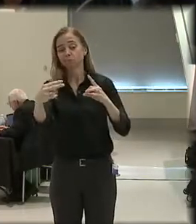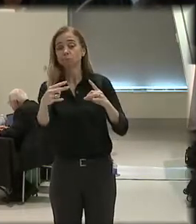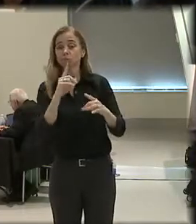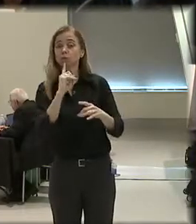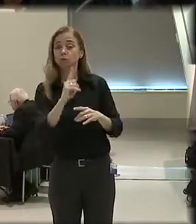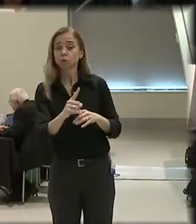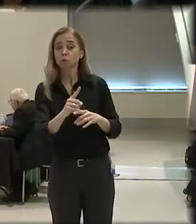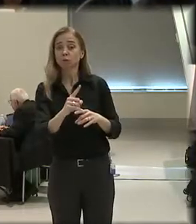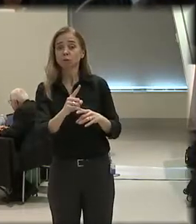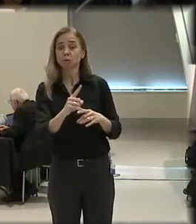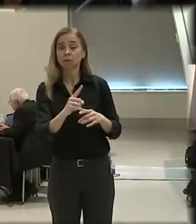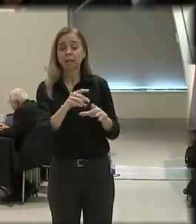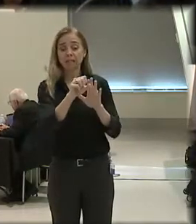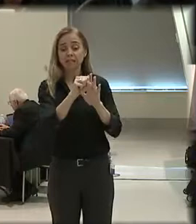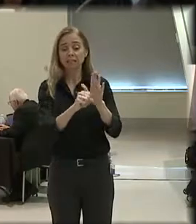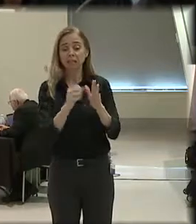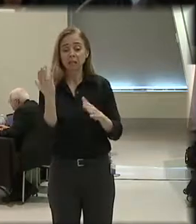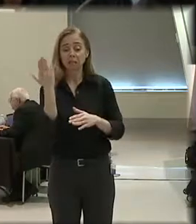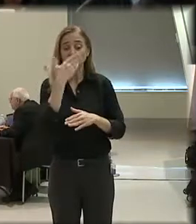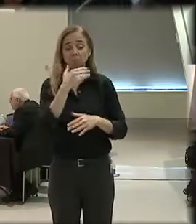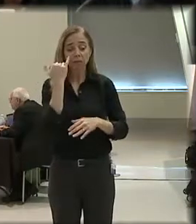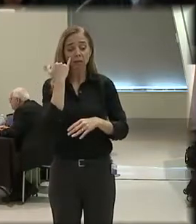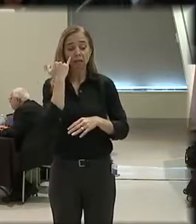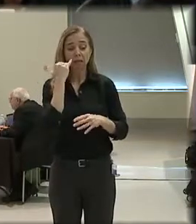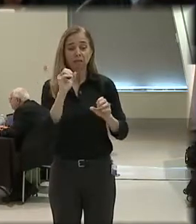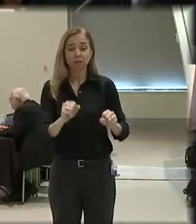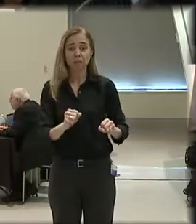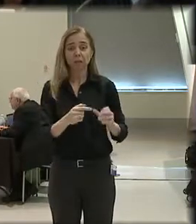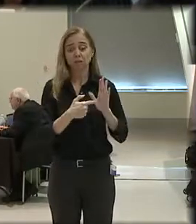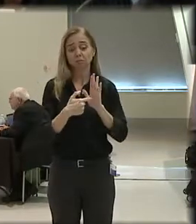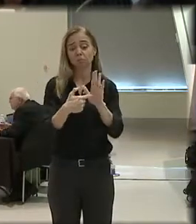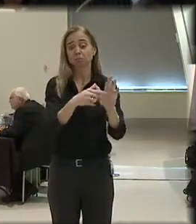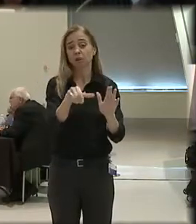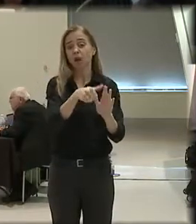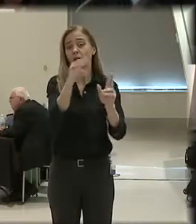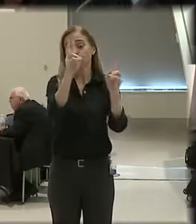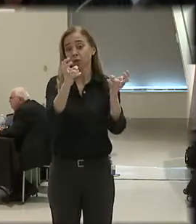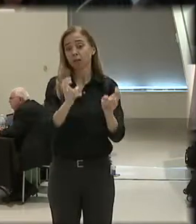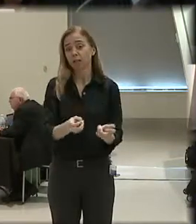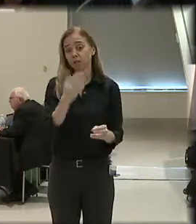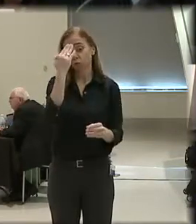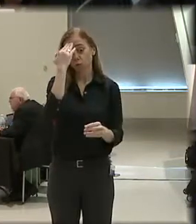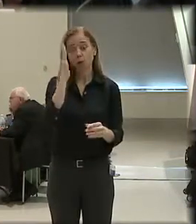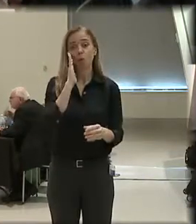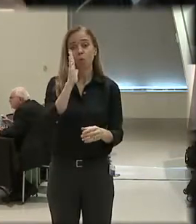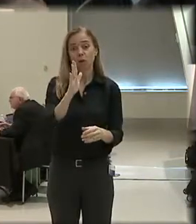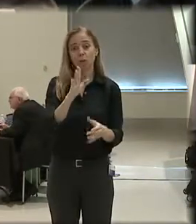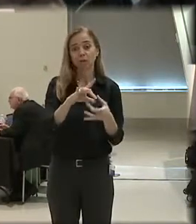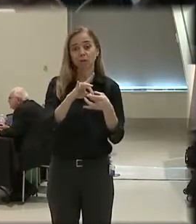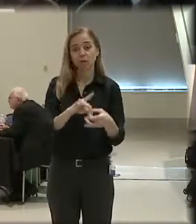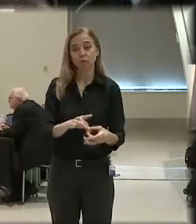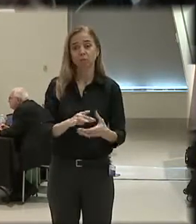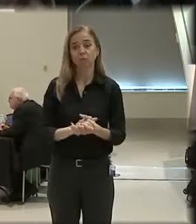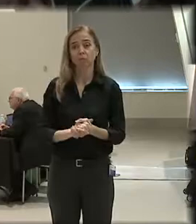oversight as well, if we can assure those other issues which we know are going to be raised in regards to that.